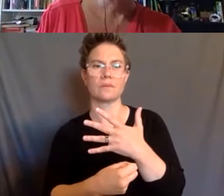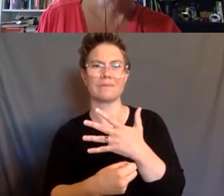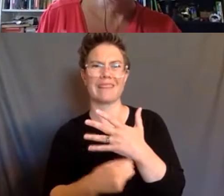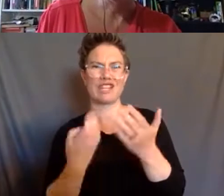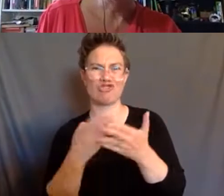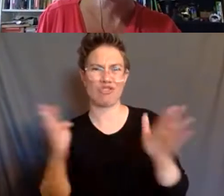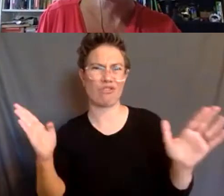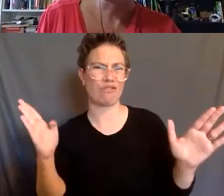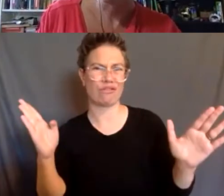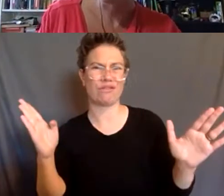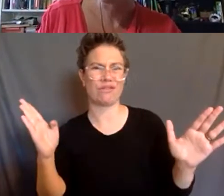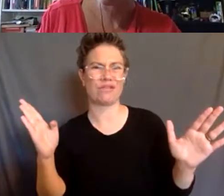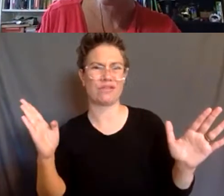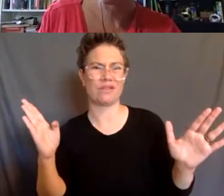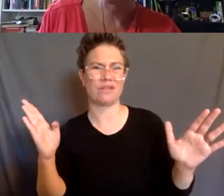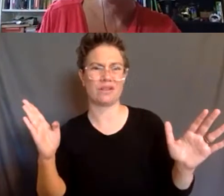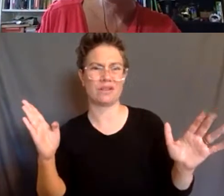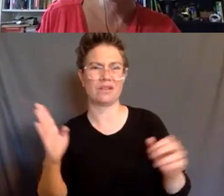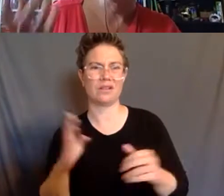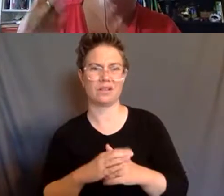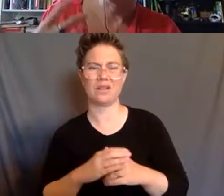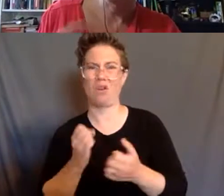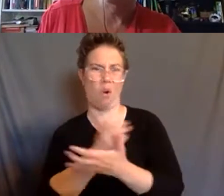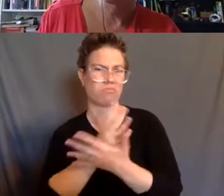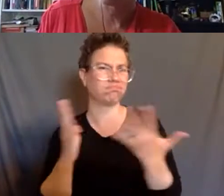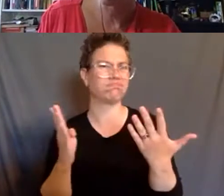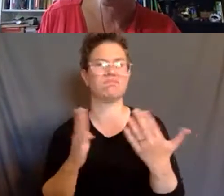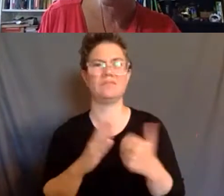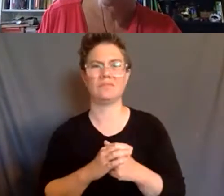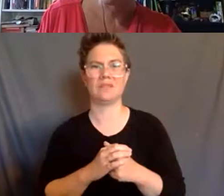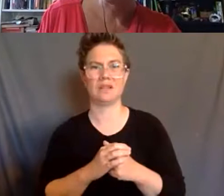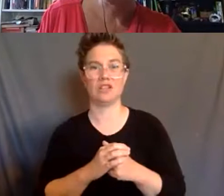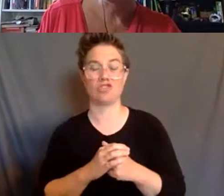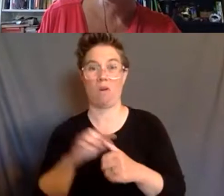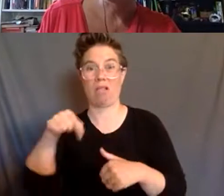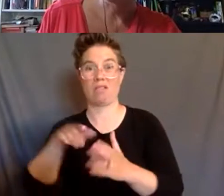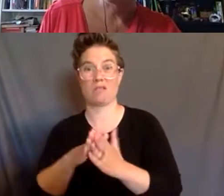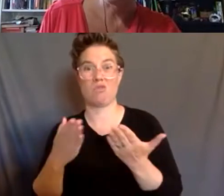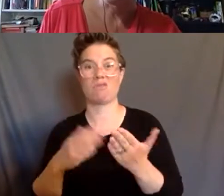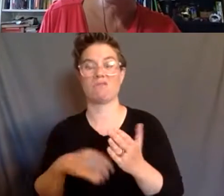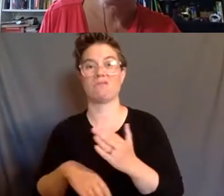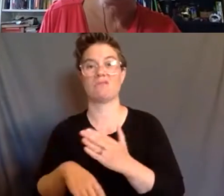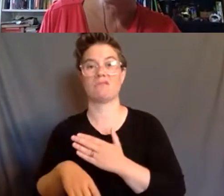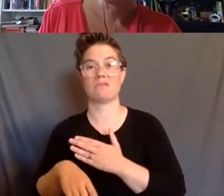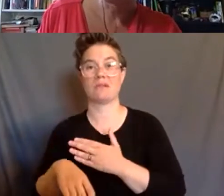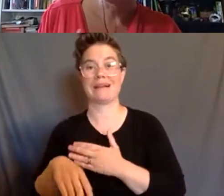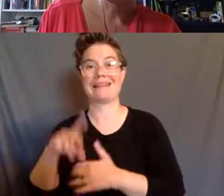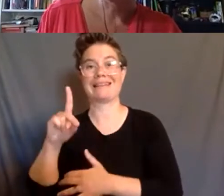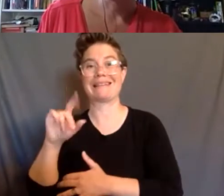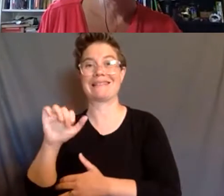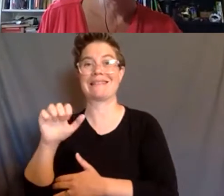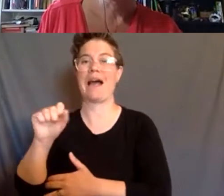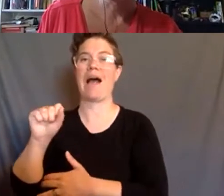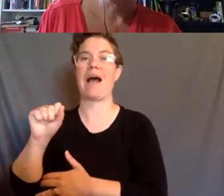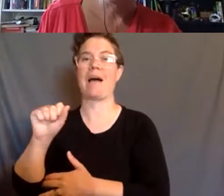for a lot of us who do this work, including the first book I edited, Disability Incarcerated, we look